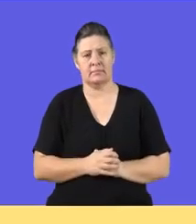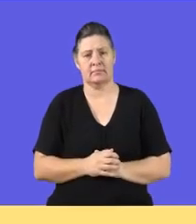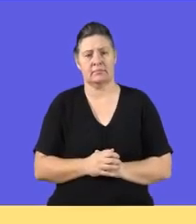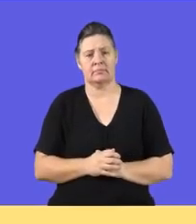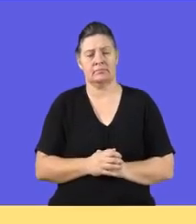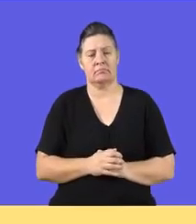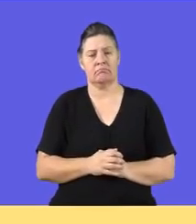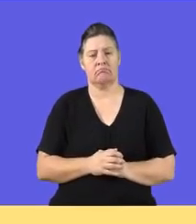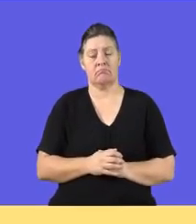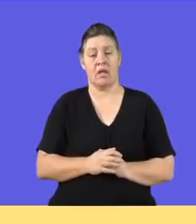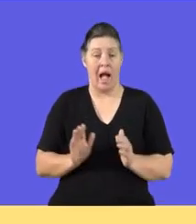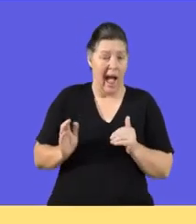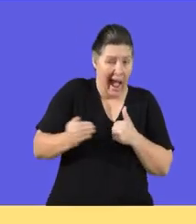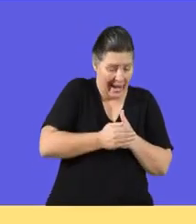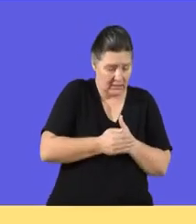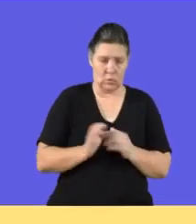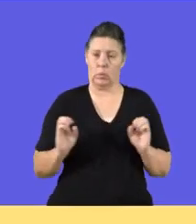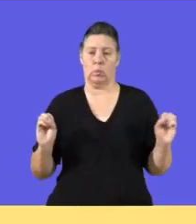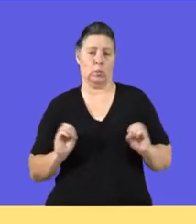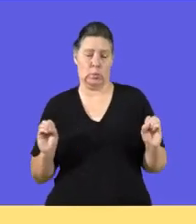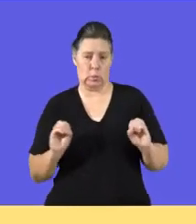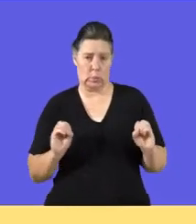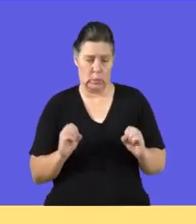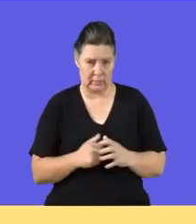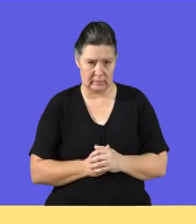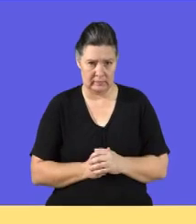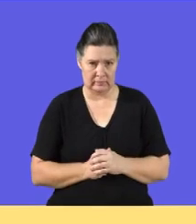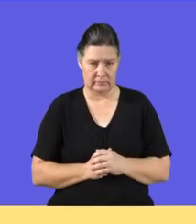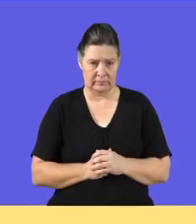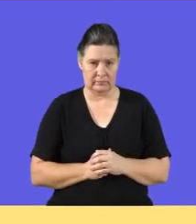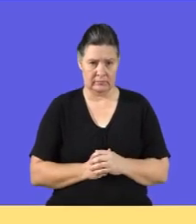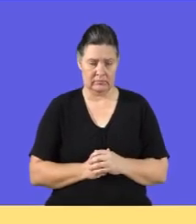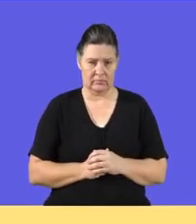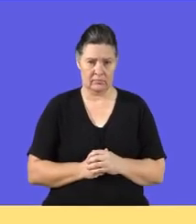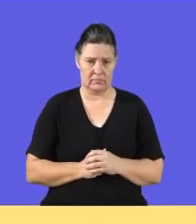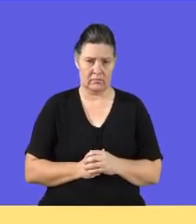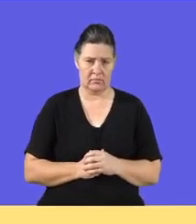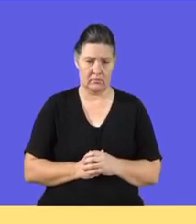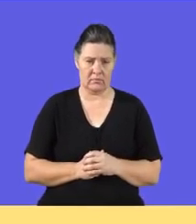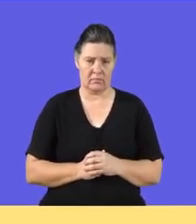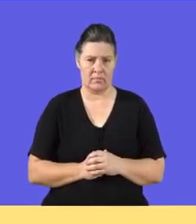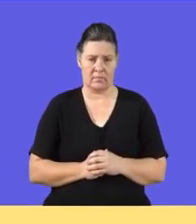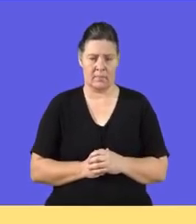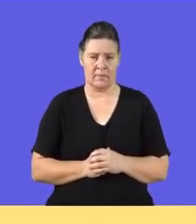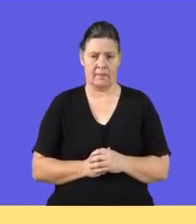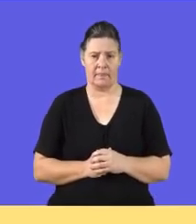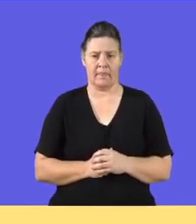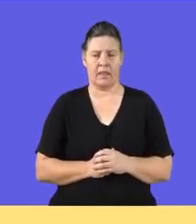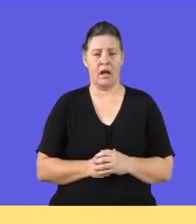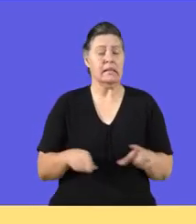There must be nothing to hide. There must be nothing to hide.